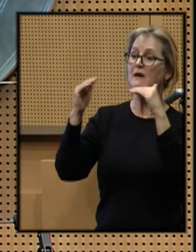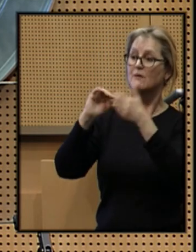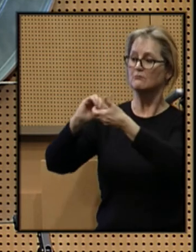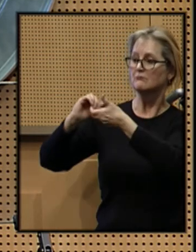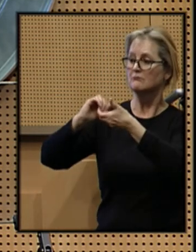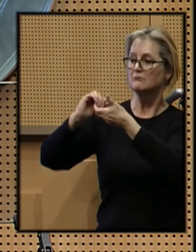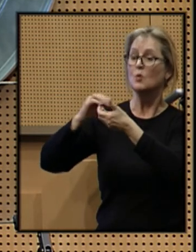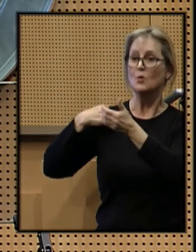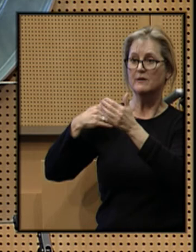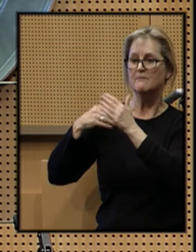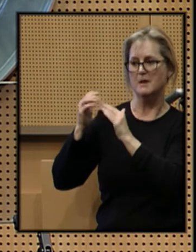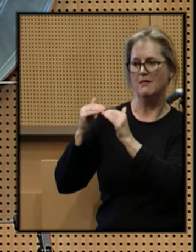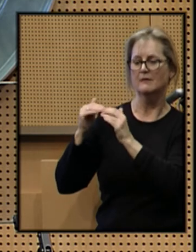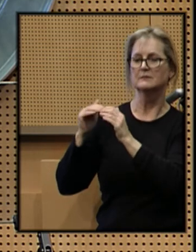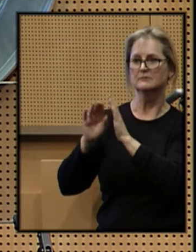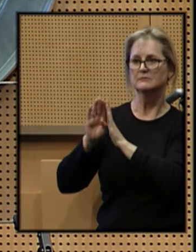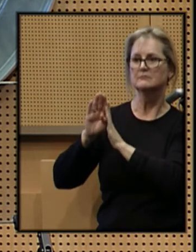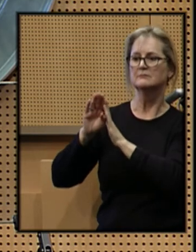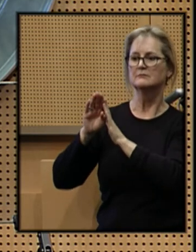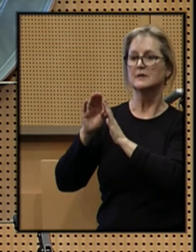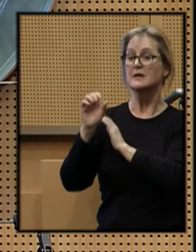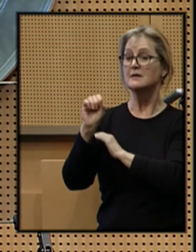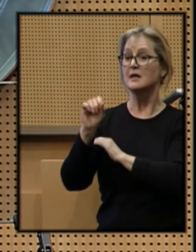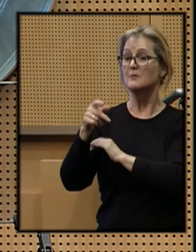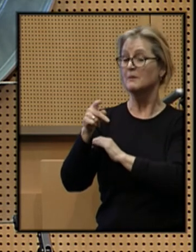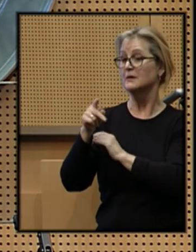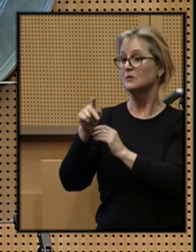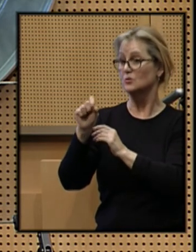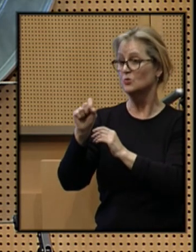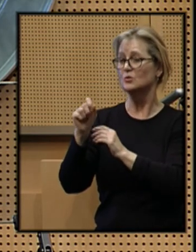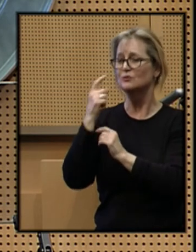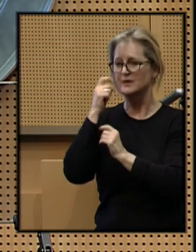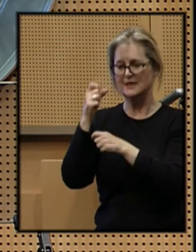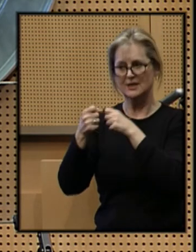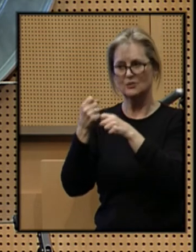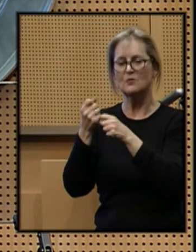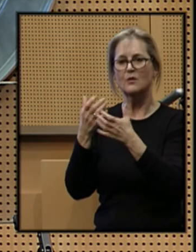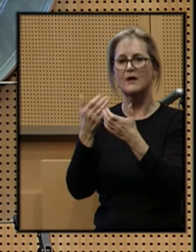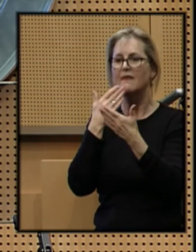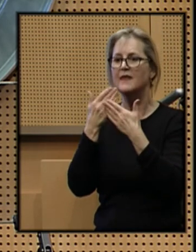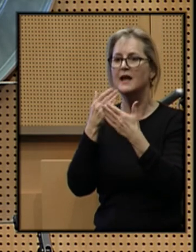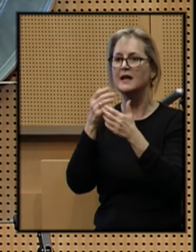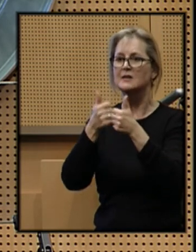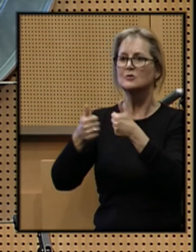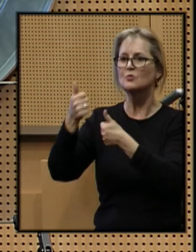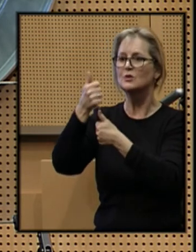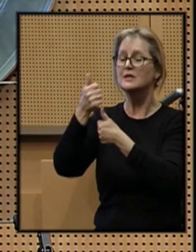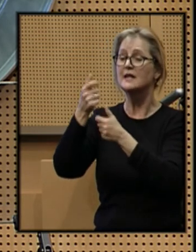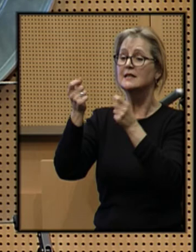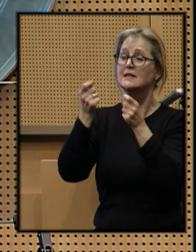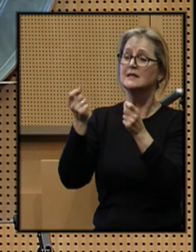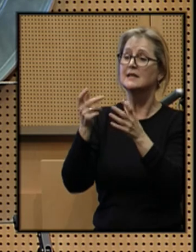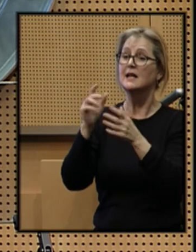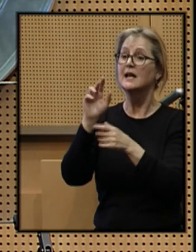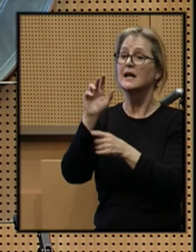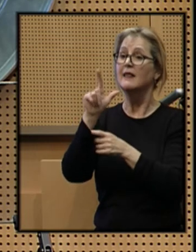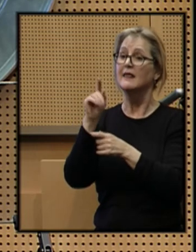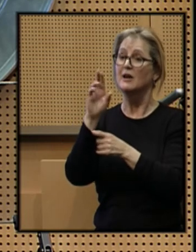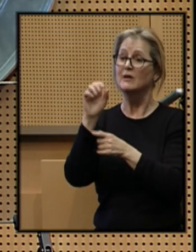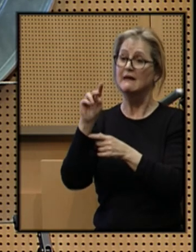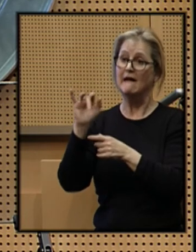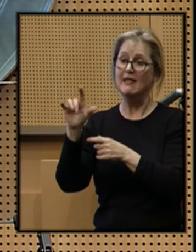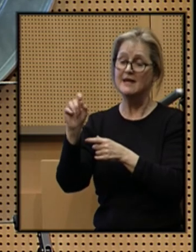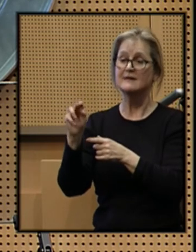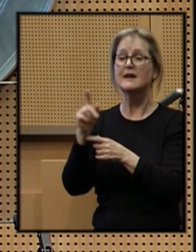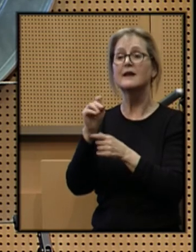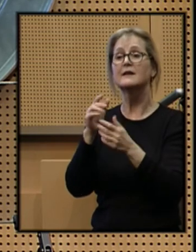partnership we have built with Seattle Public Schools in recent years. And I want to thank Superintendent Larry Nyland. And I also want to thank